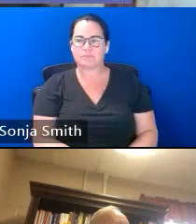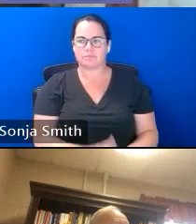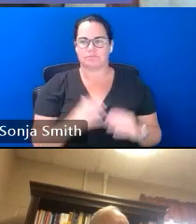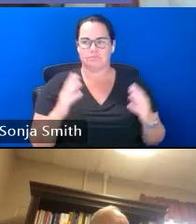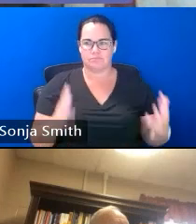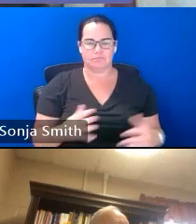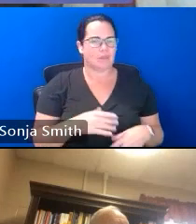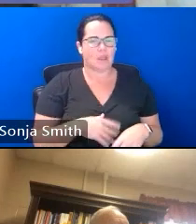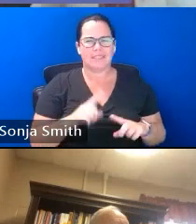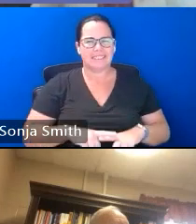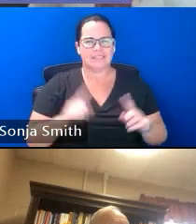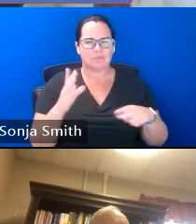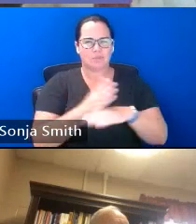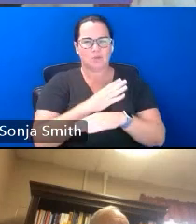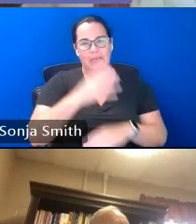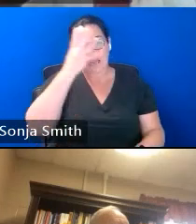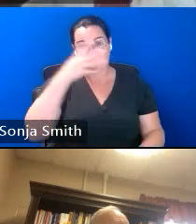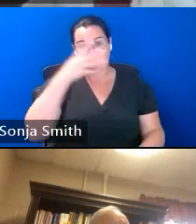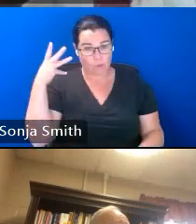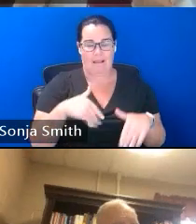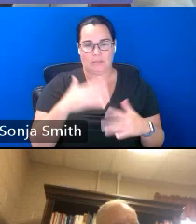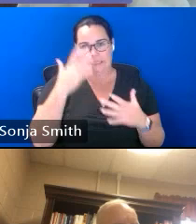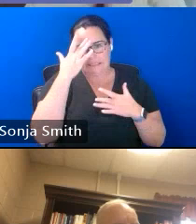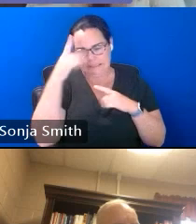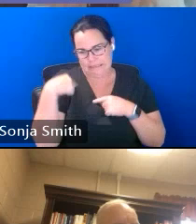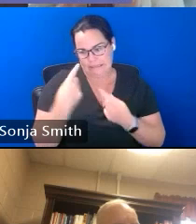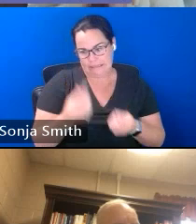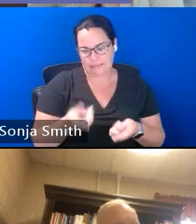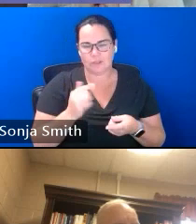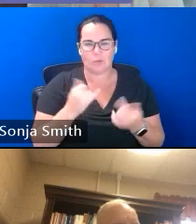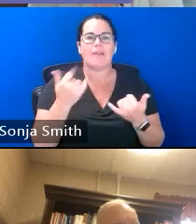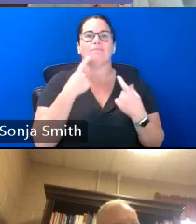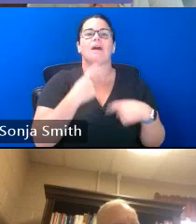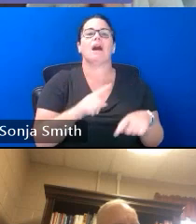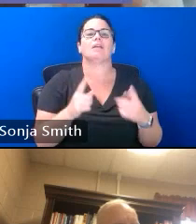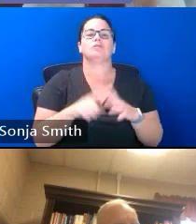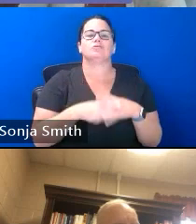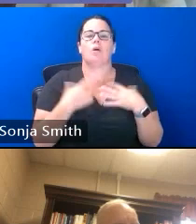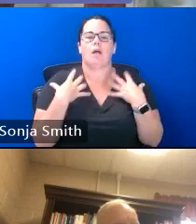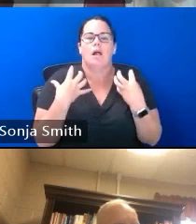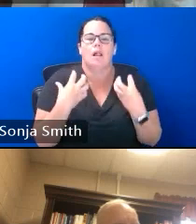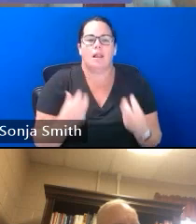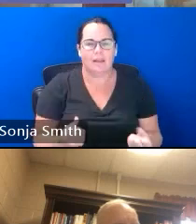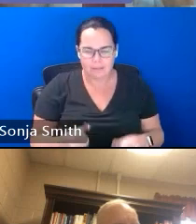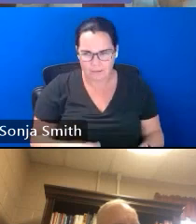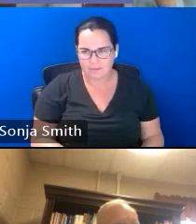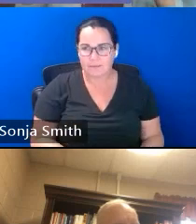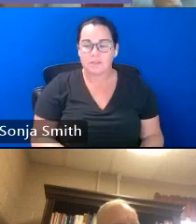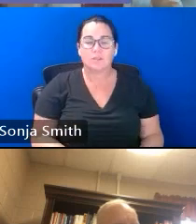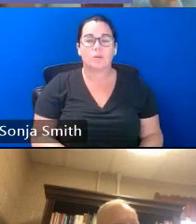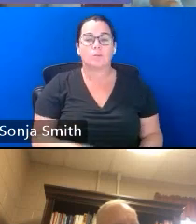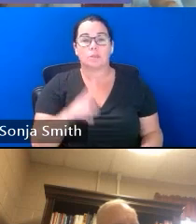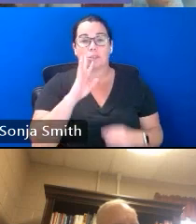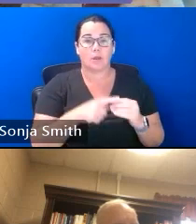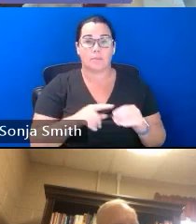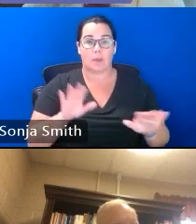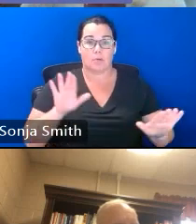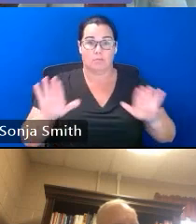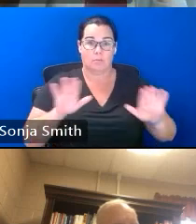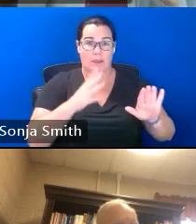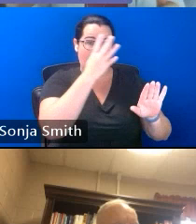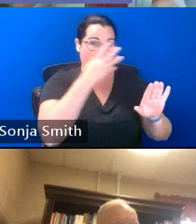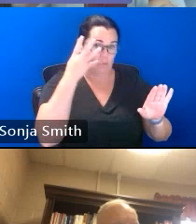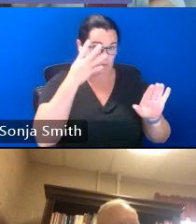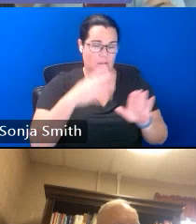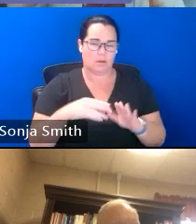excuse me so as we talk about immigrant and migrant students for the purpose of our presentation today